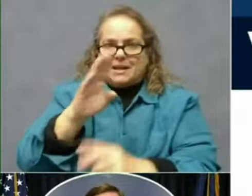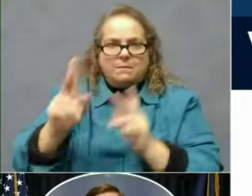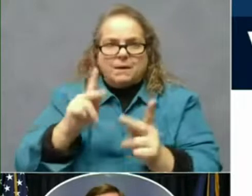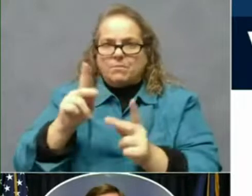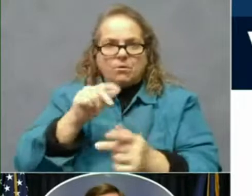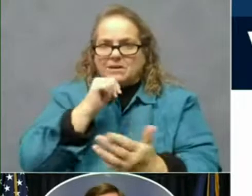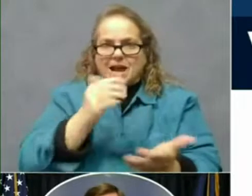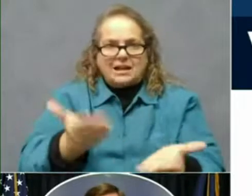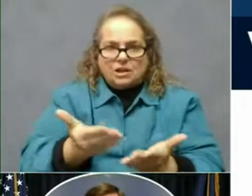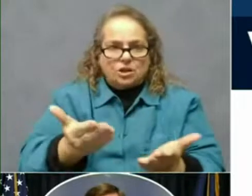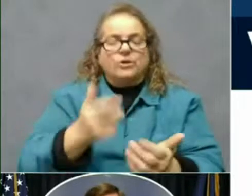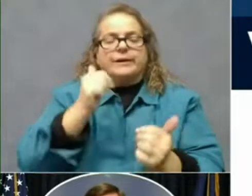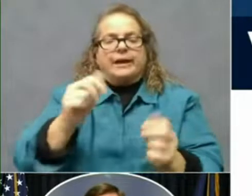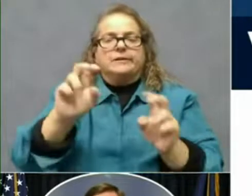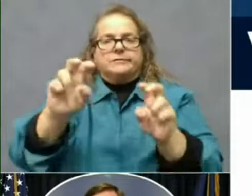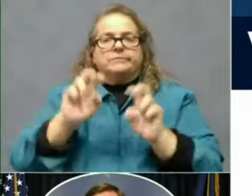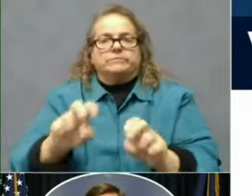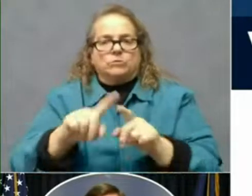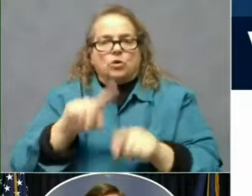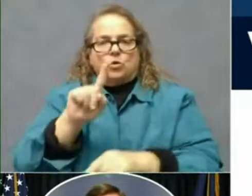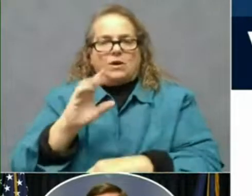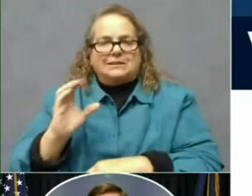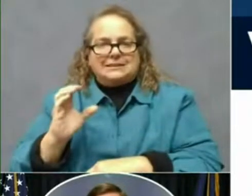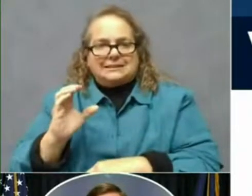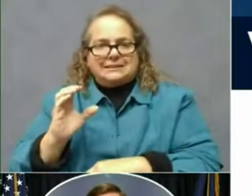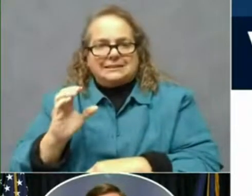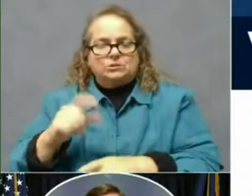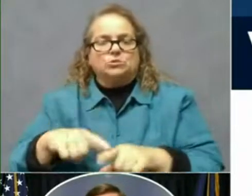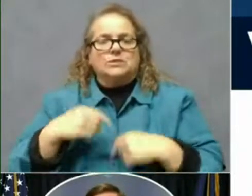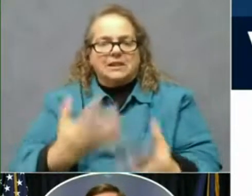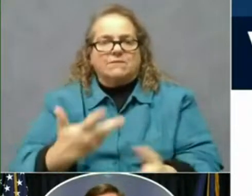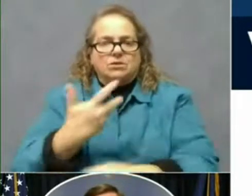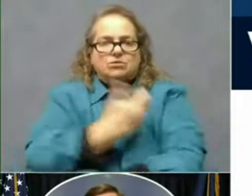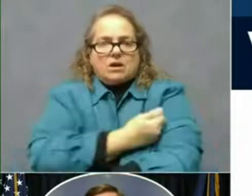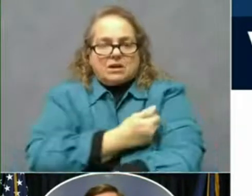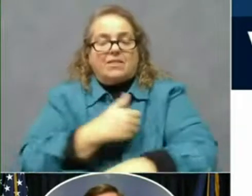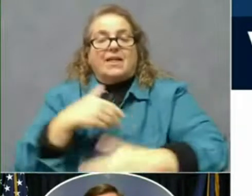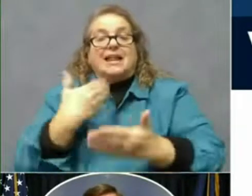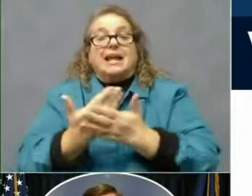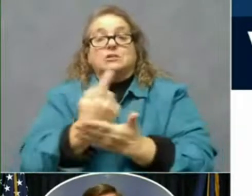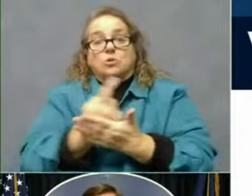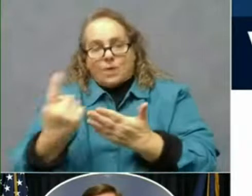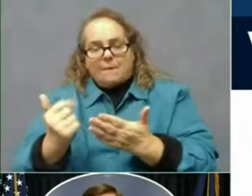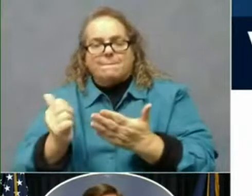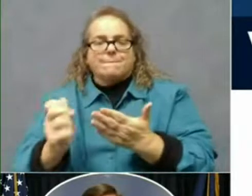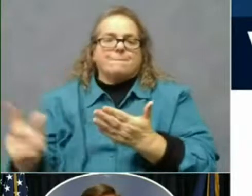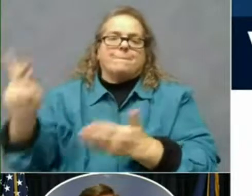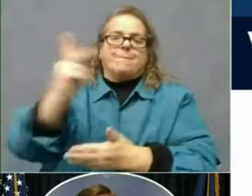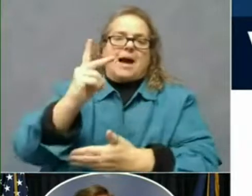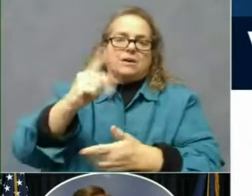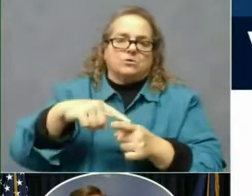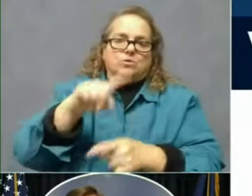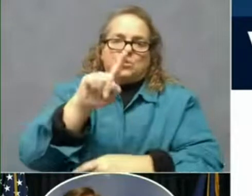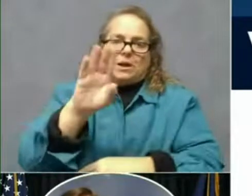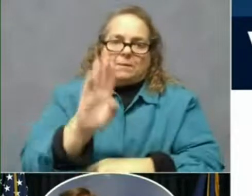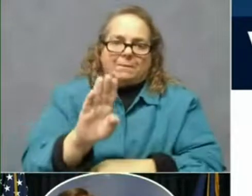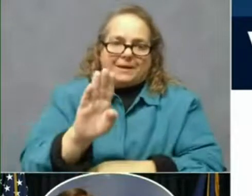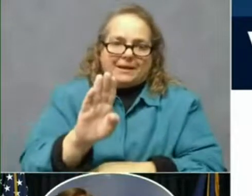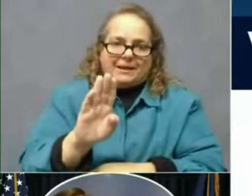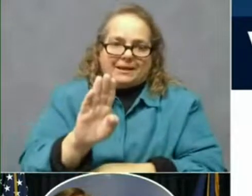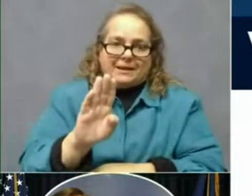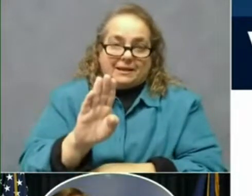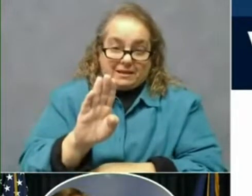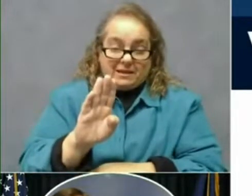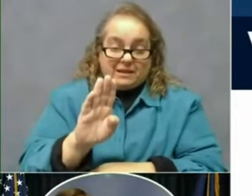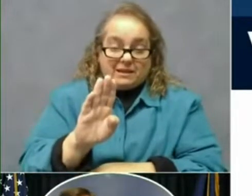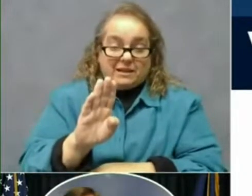can go to 1C, and then that next week you're back to 1B and everybody else you've scheduled. In other words, if that